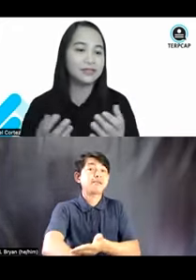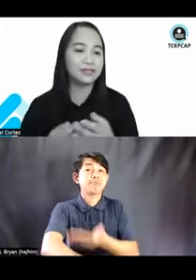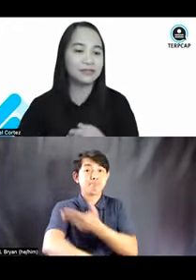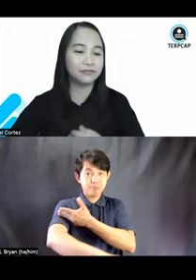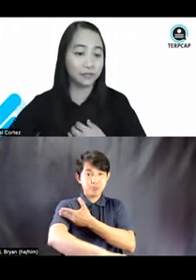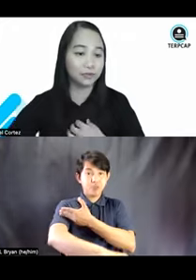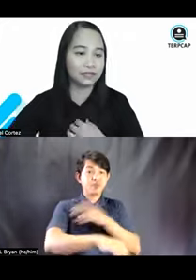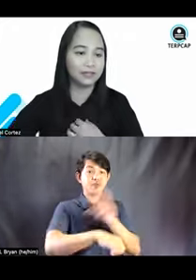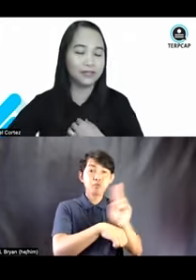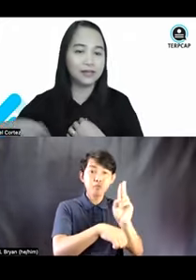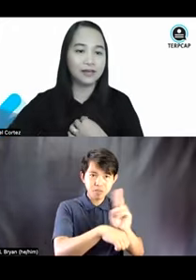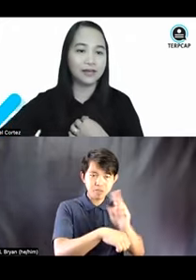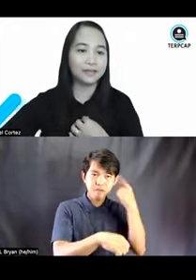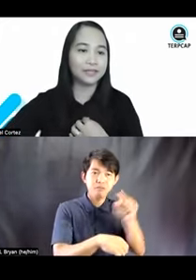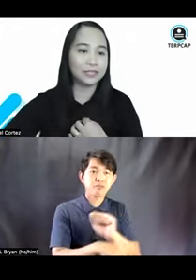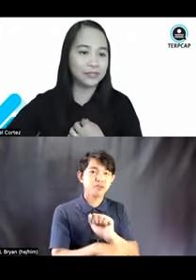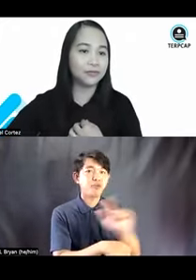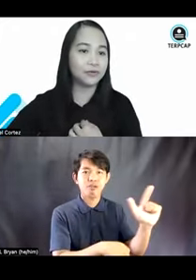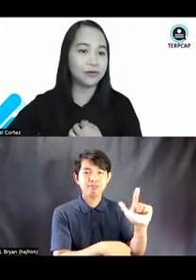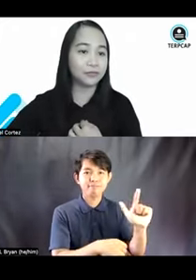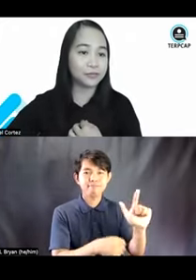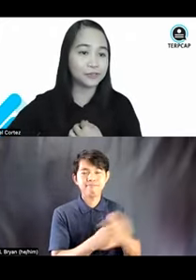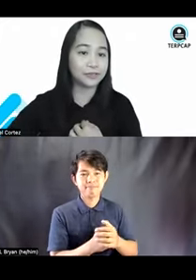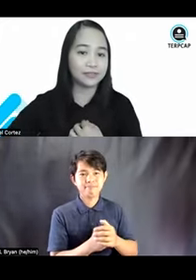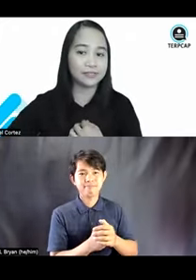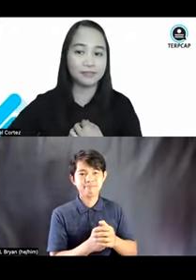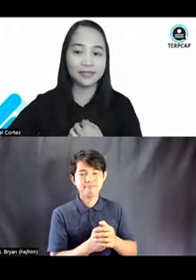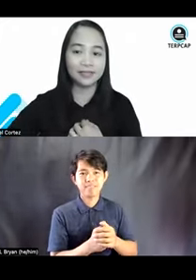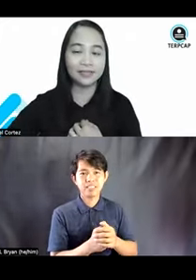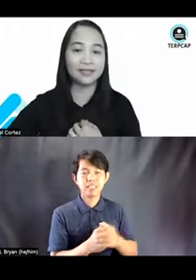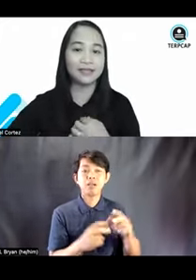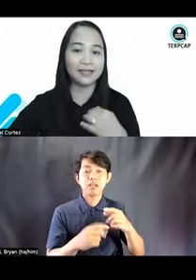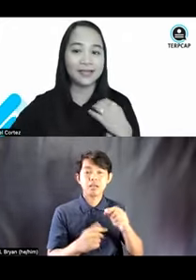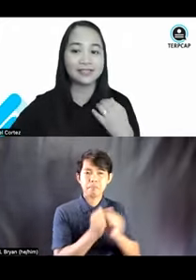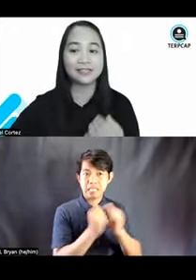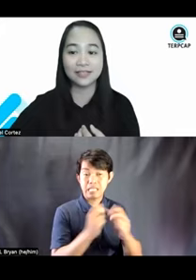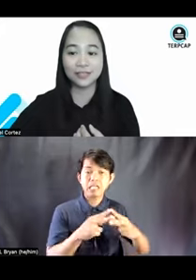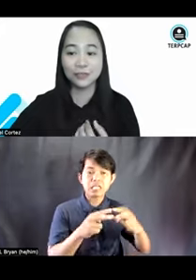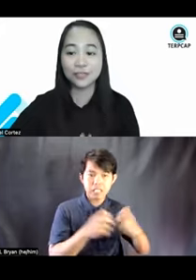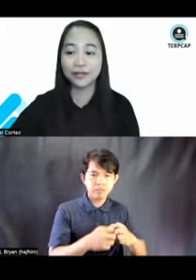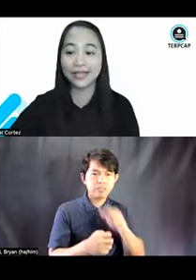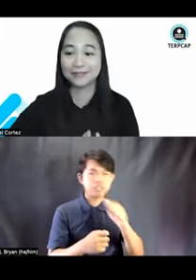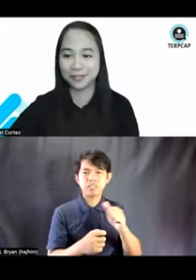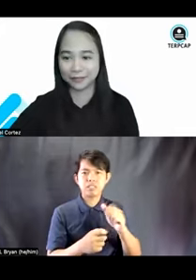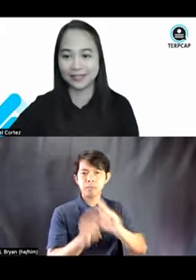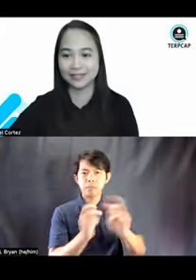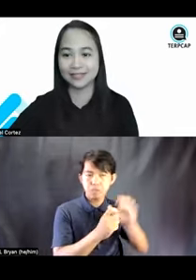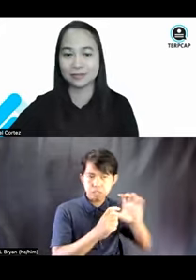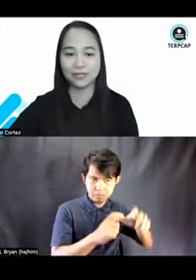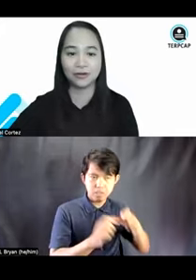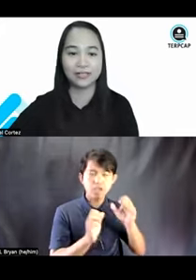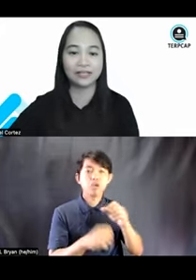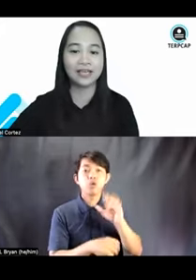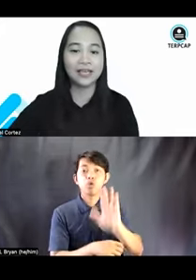usability for all. Even if you are a person without disability, it enhances the user experience,